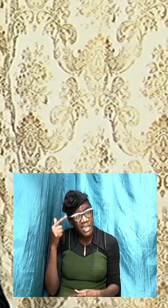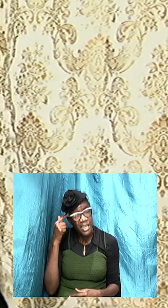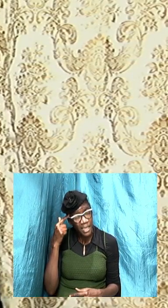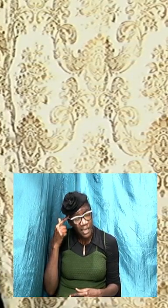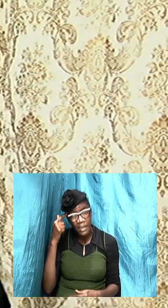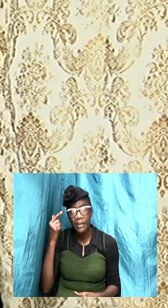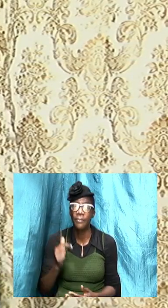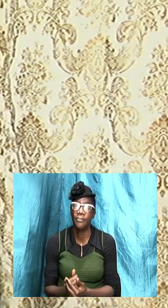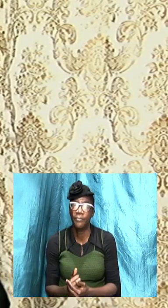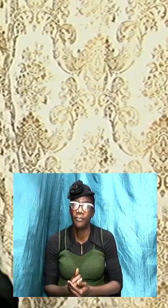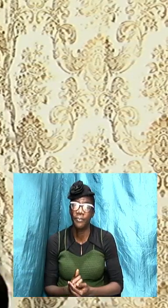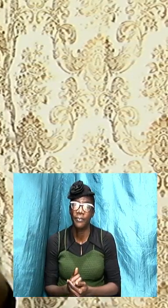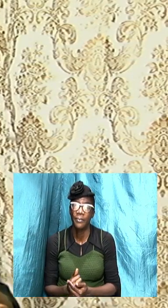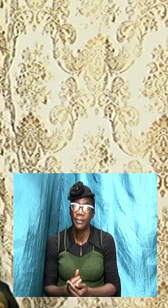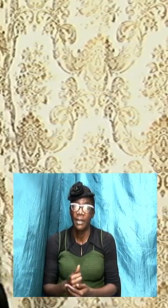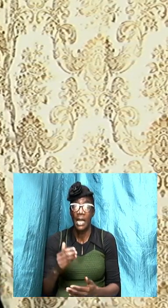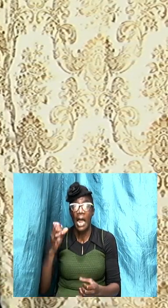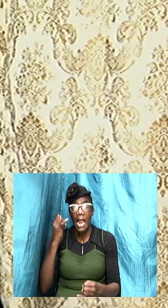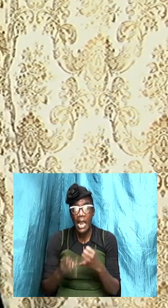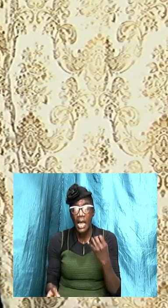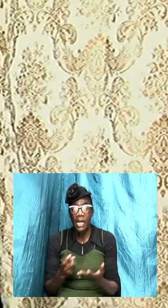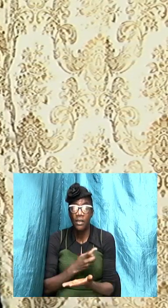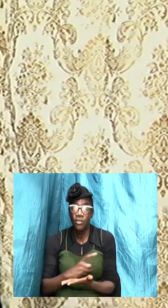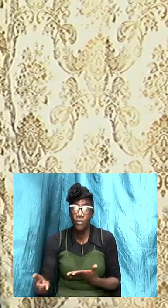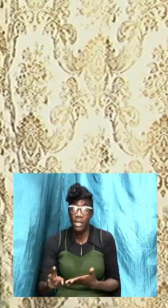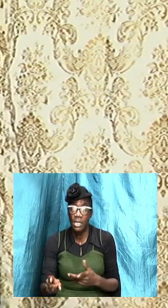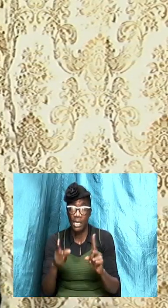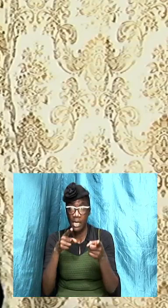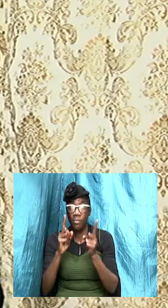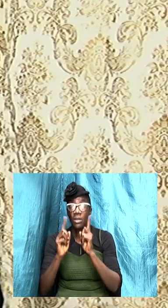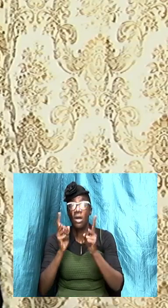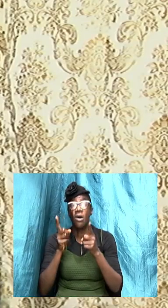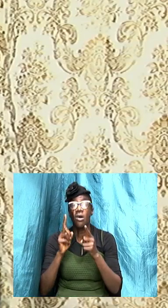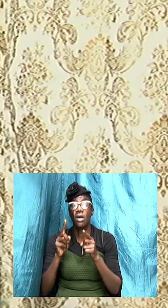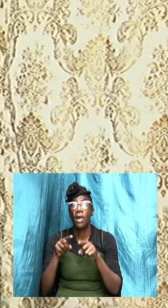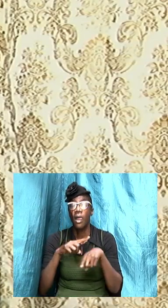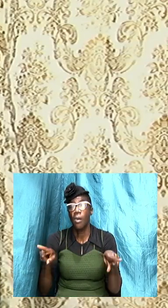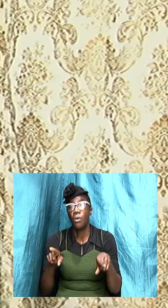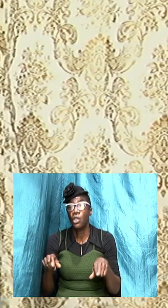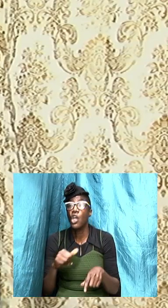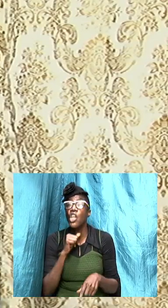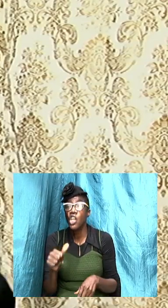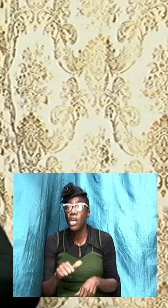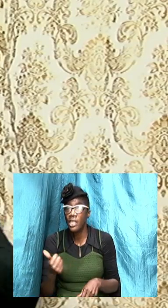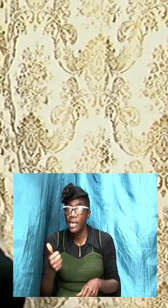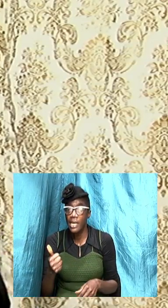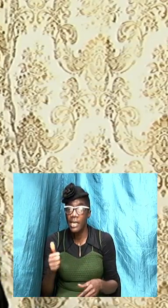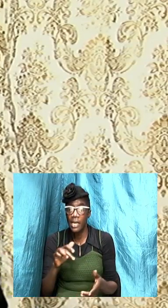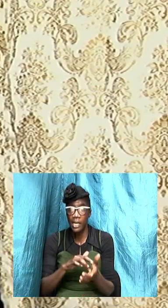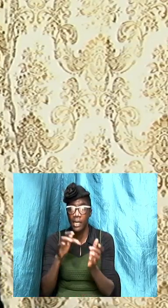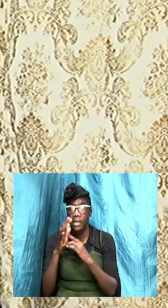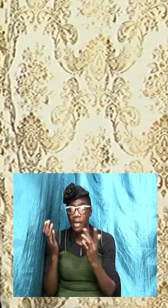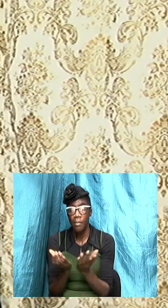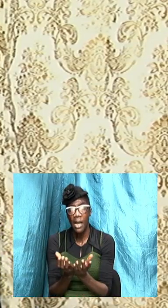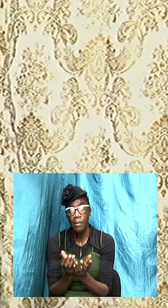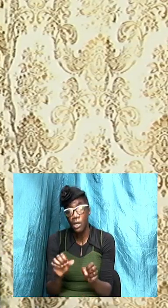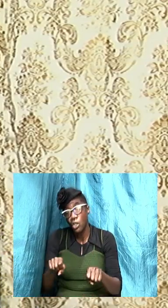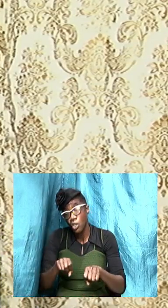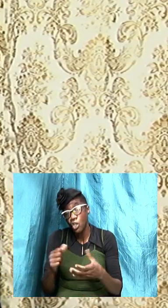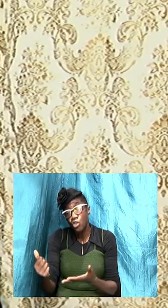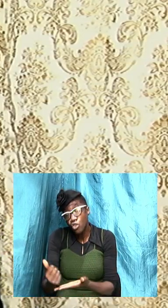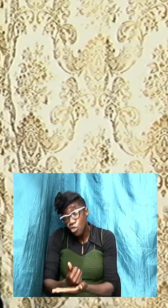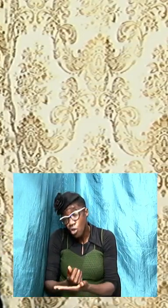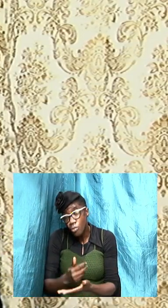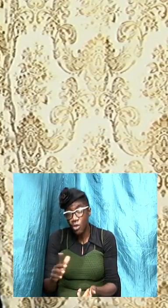some of the things last week I mentioned them but there was not any scripture some of them just come to my spirit and I